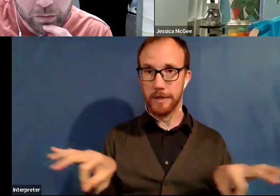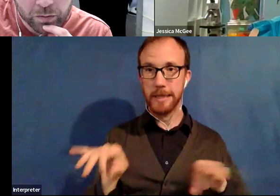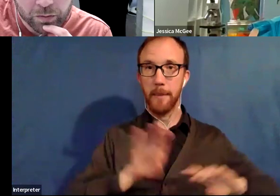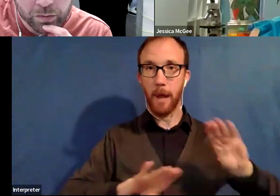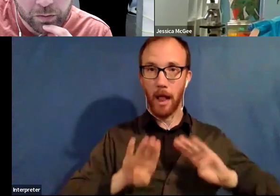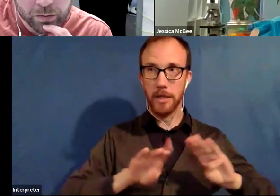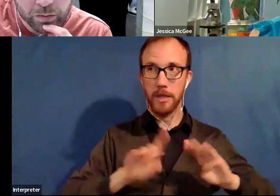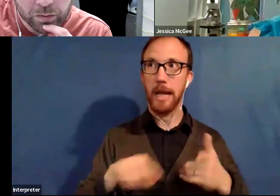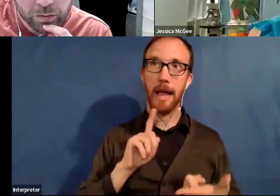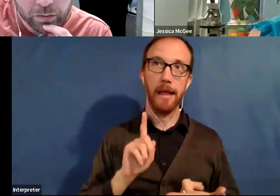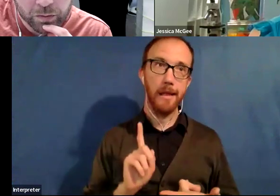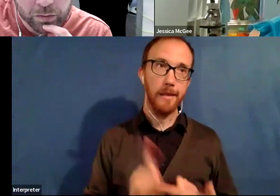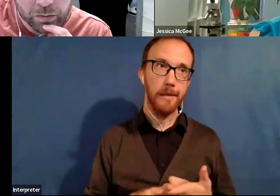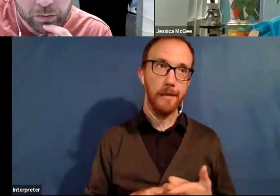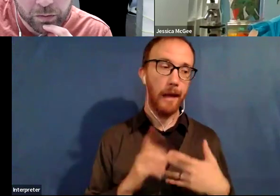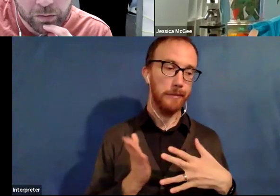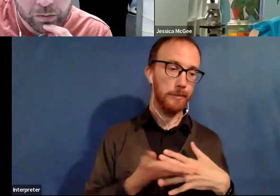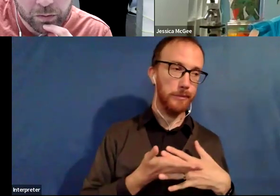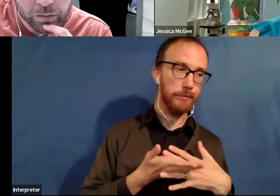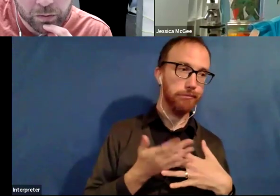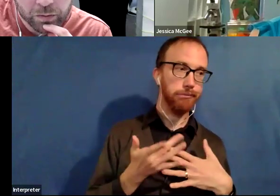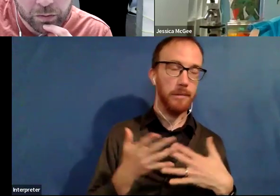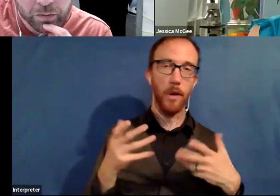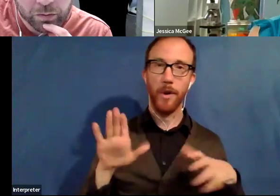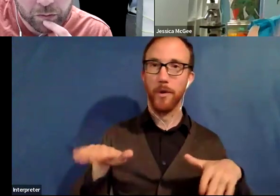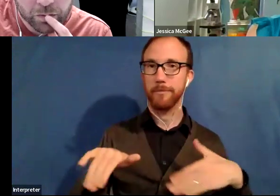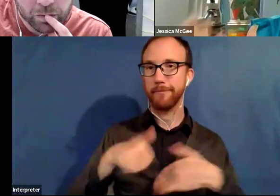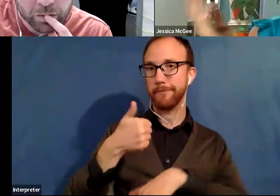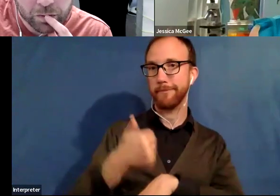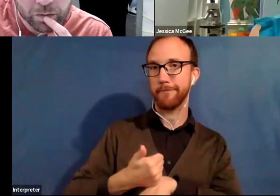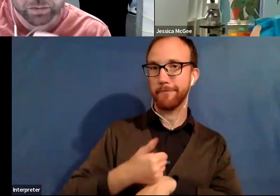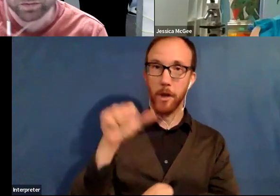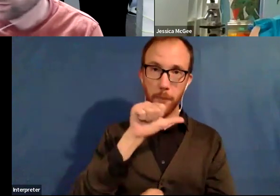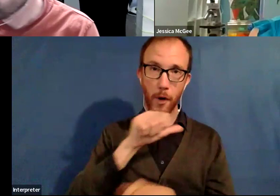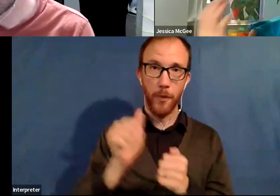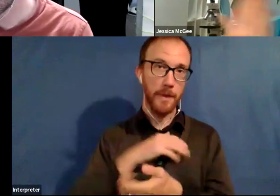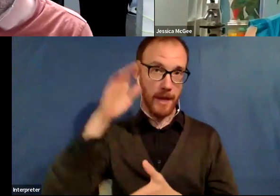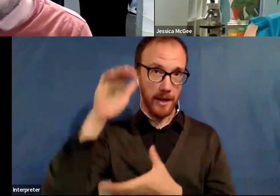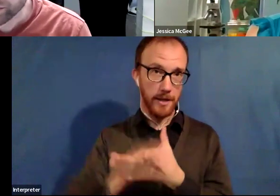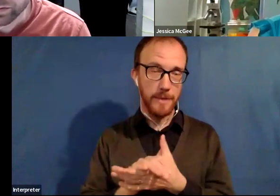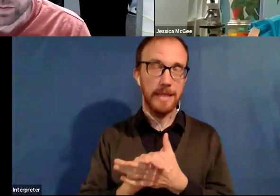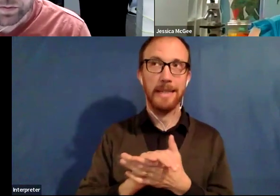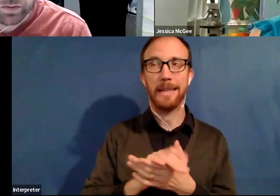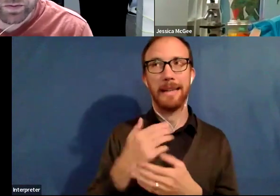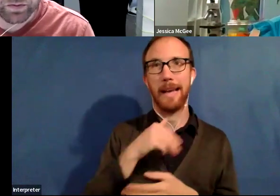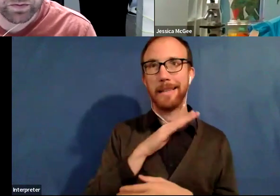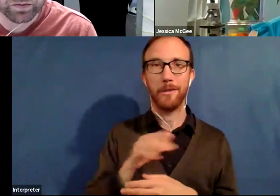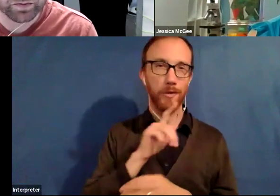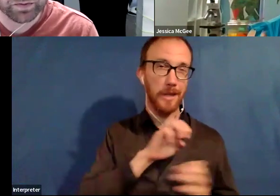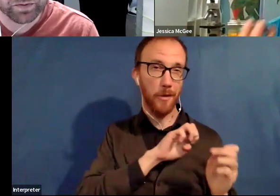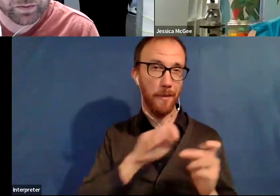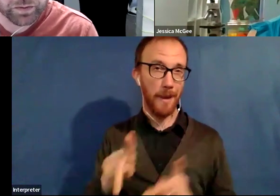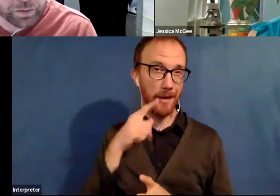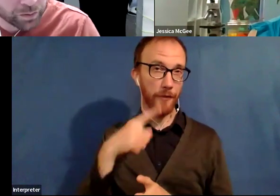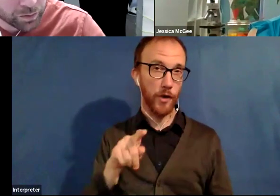hiatus to open a bar with my husband, but hiatus never really ended. I never did go get my bachelor's degree,